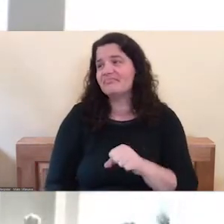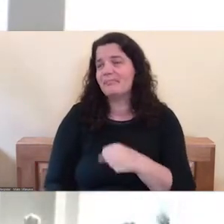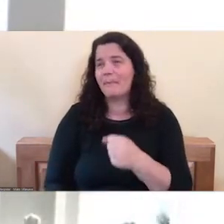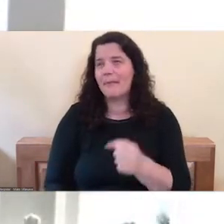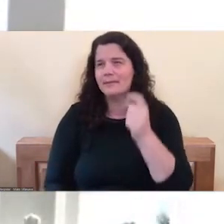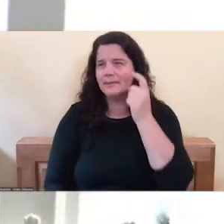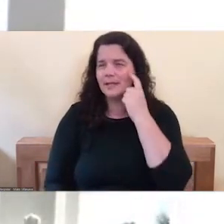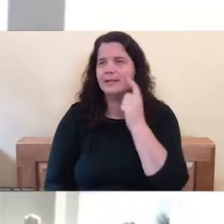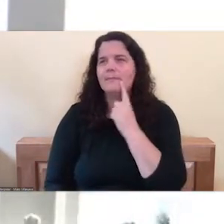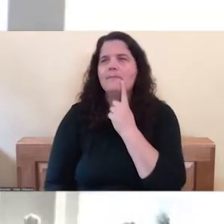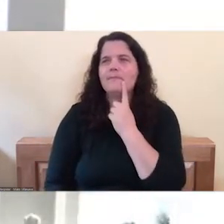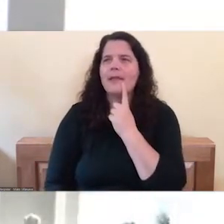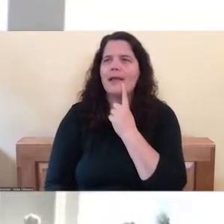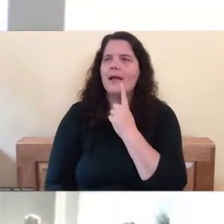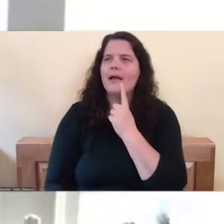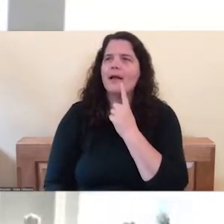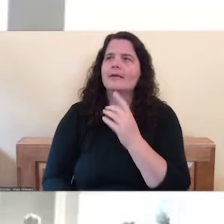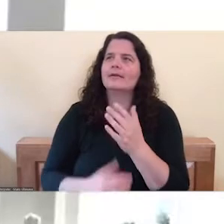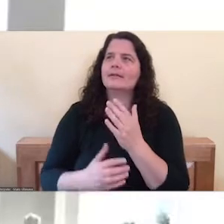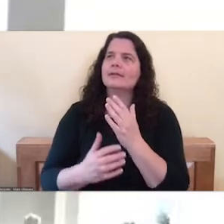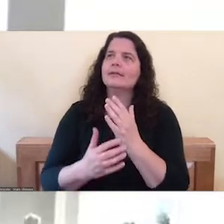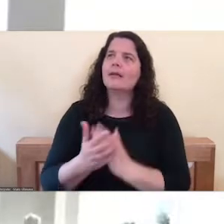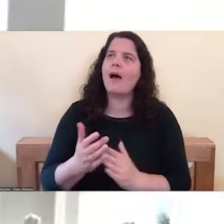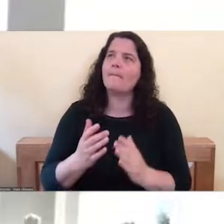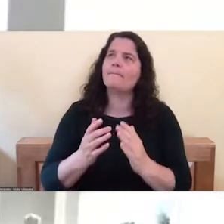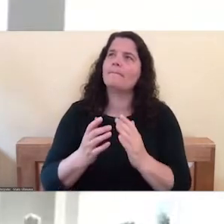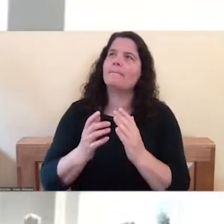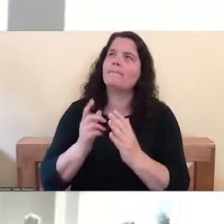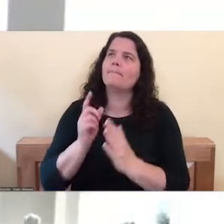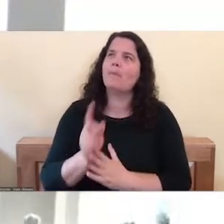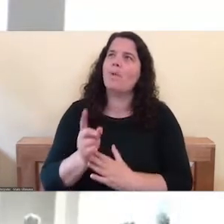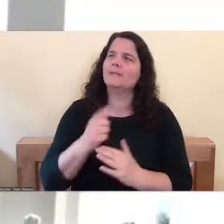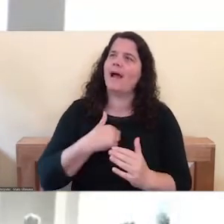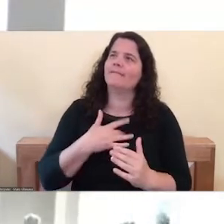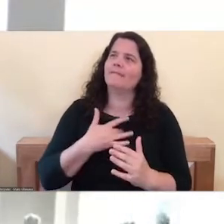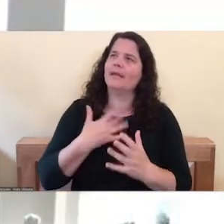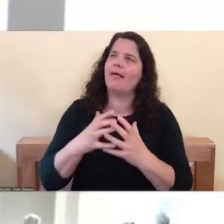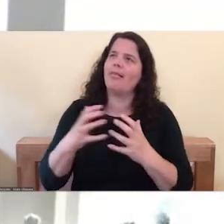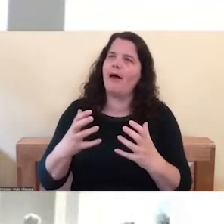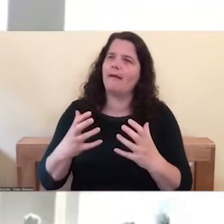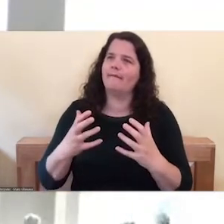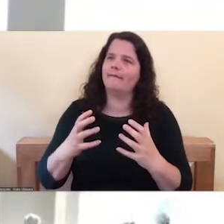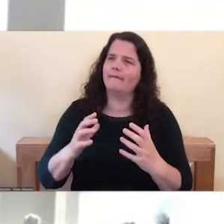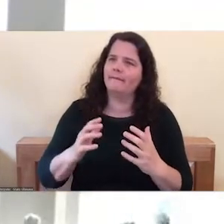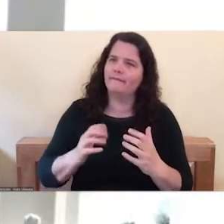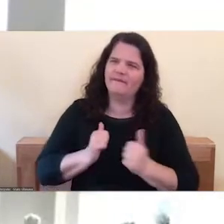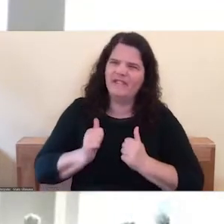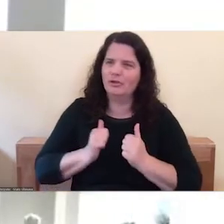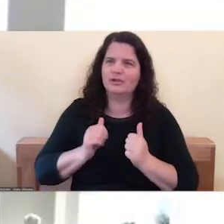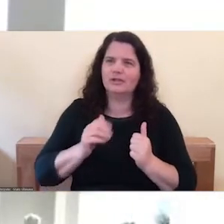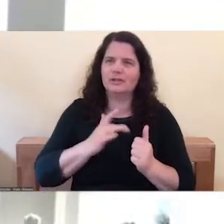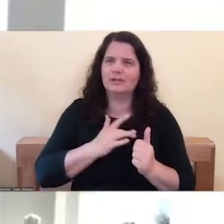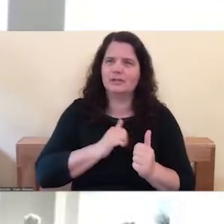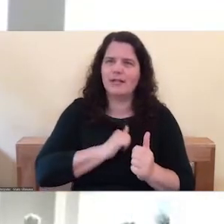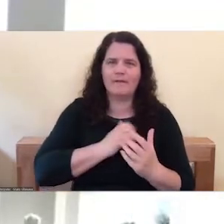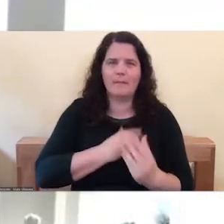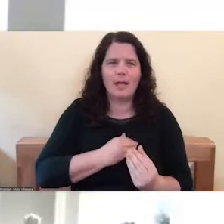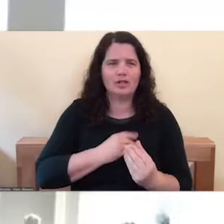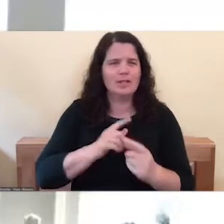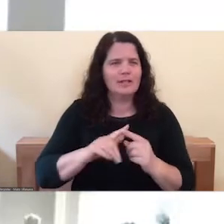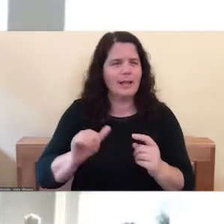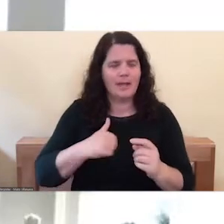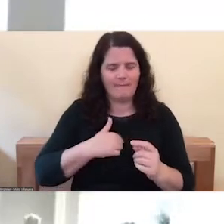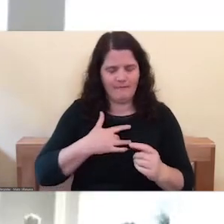fierce self-compassion, you know, I've also had like this seed of calm in there that sort of kept me